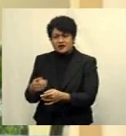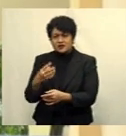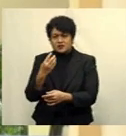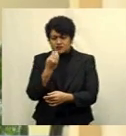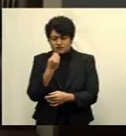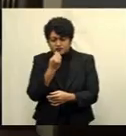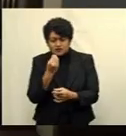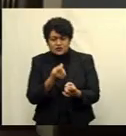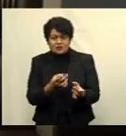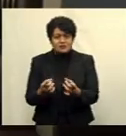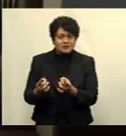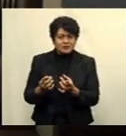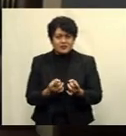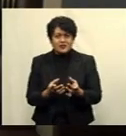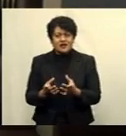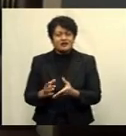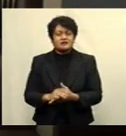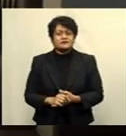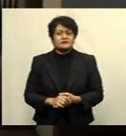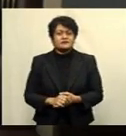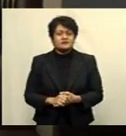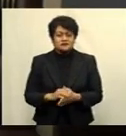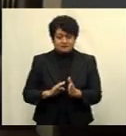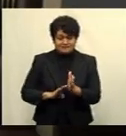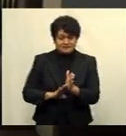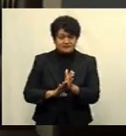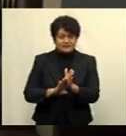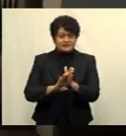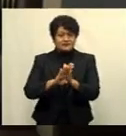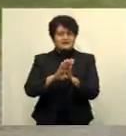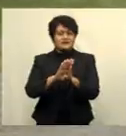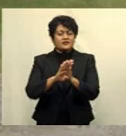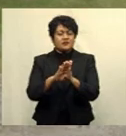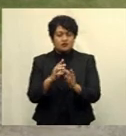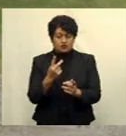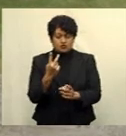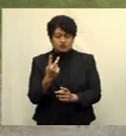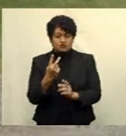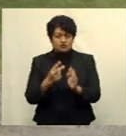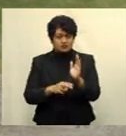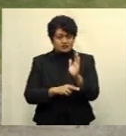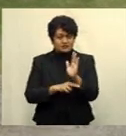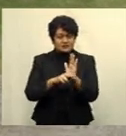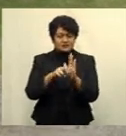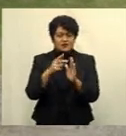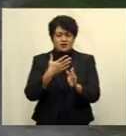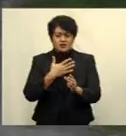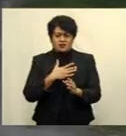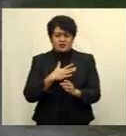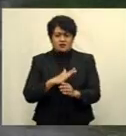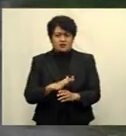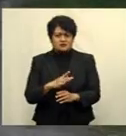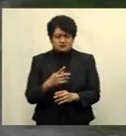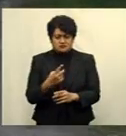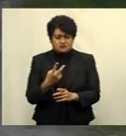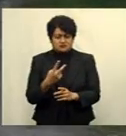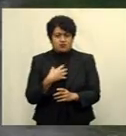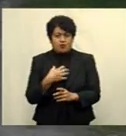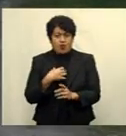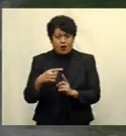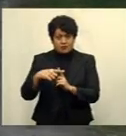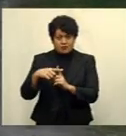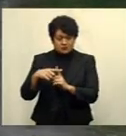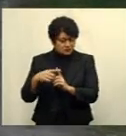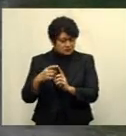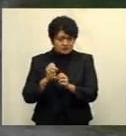prepared. With the increasing number of cases daily, the two resorts expect more positive patients to be quarantined at both